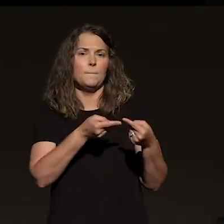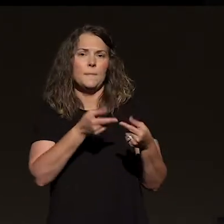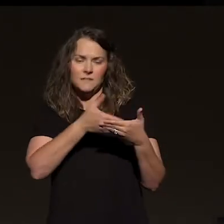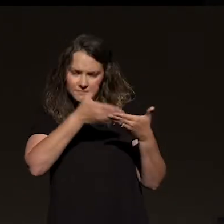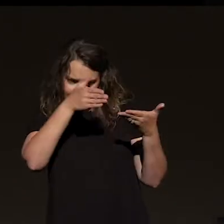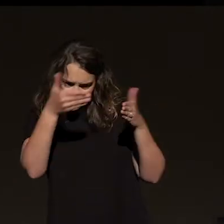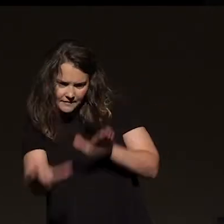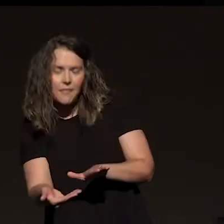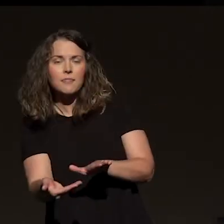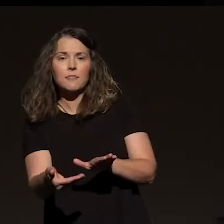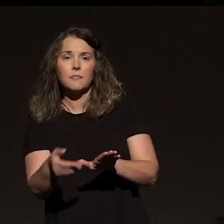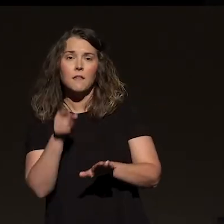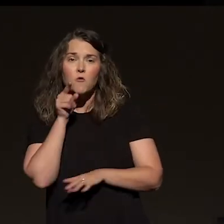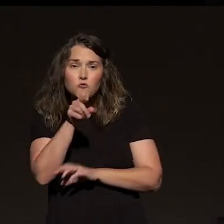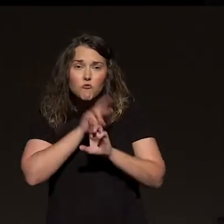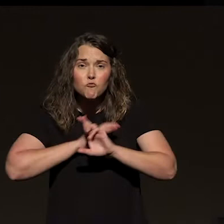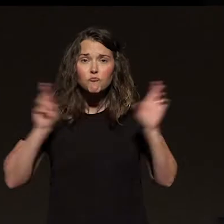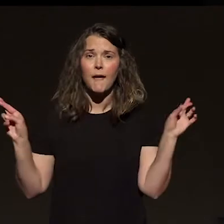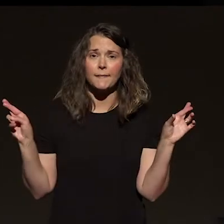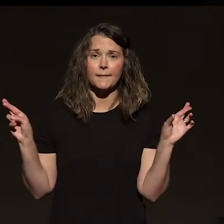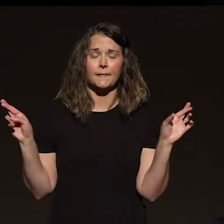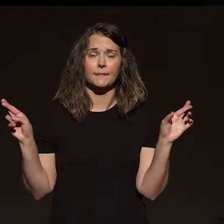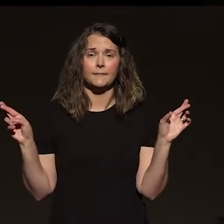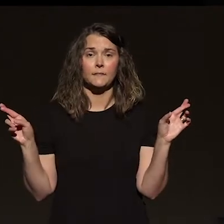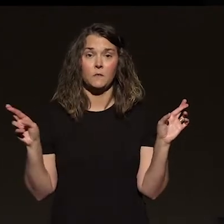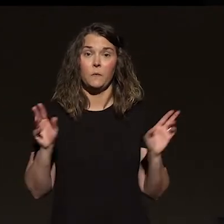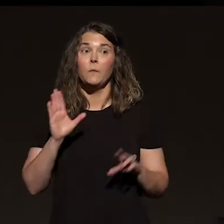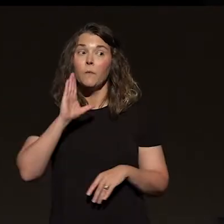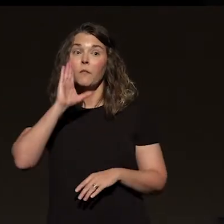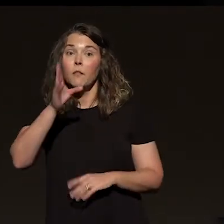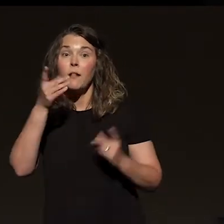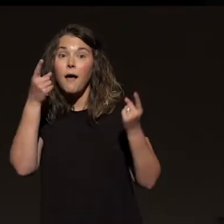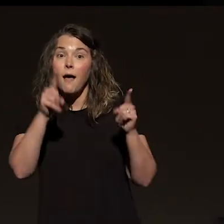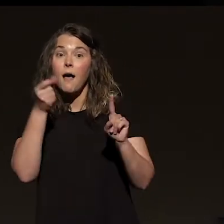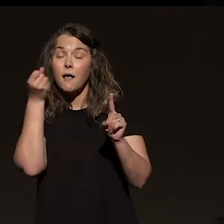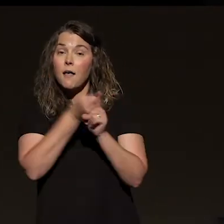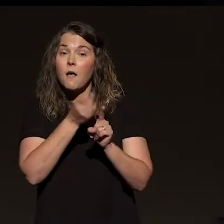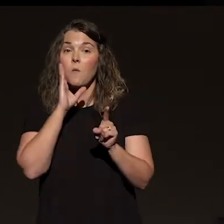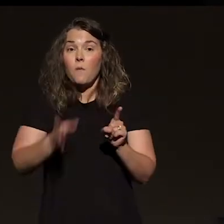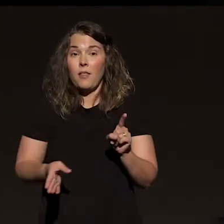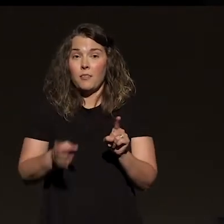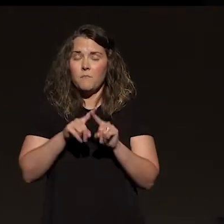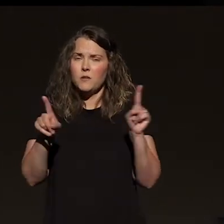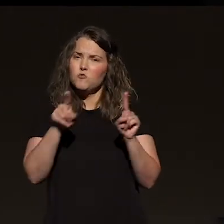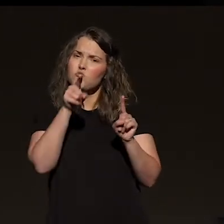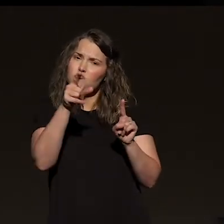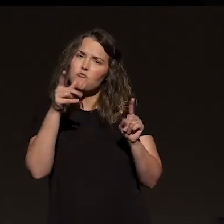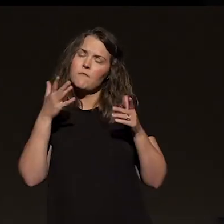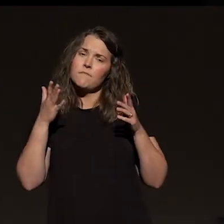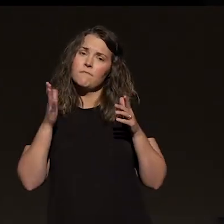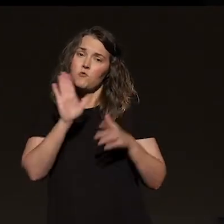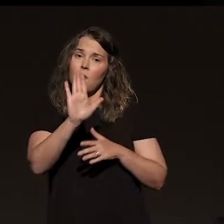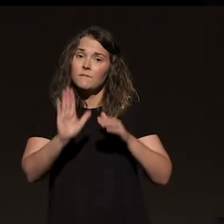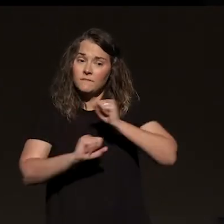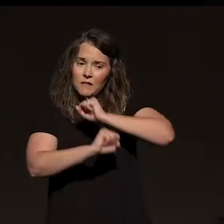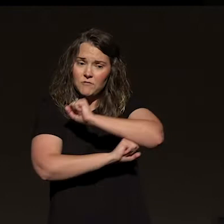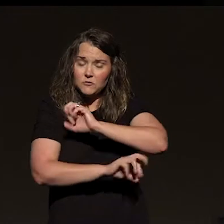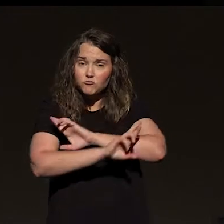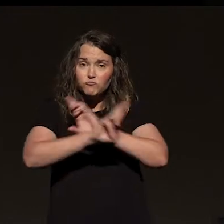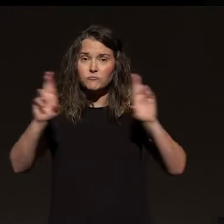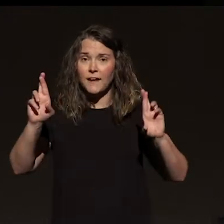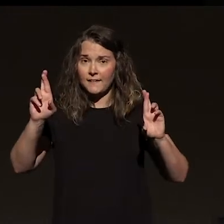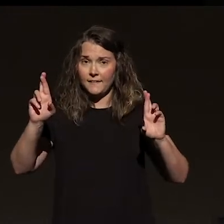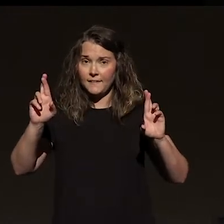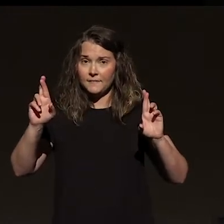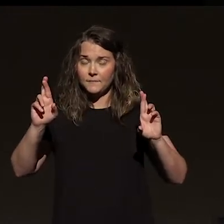day. And are you ready? Are you really ready? Do you have a foundation that will weather that storm? But in the context of him